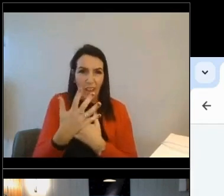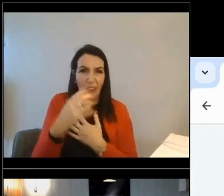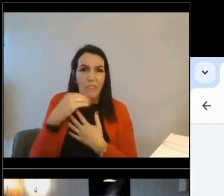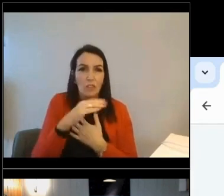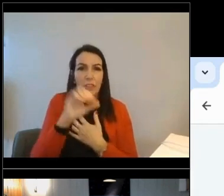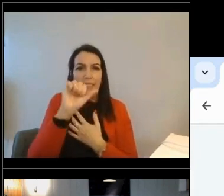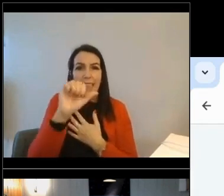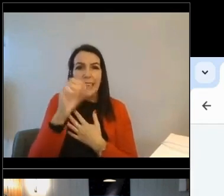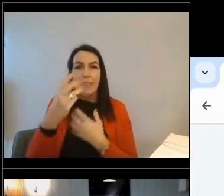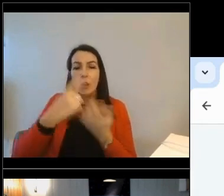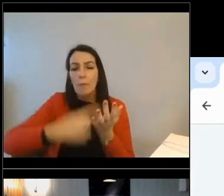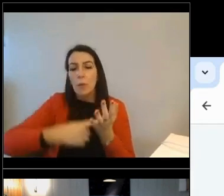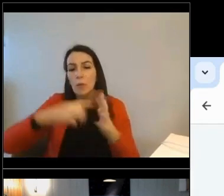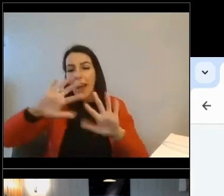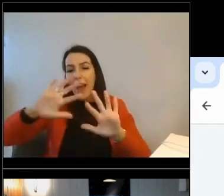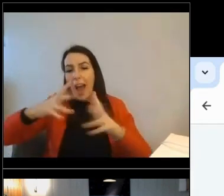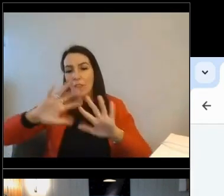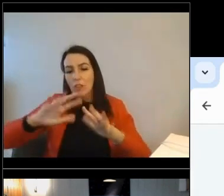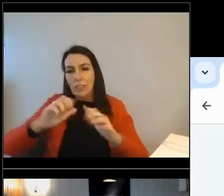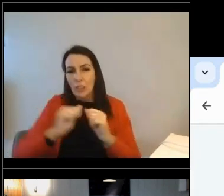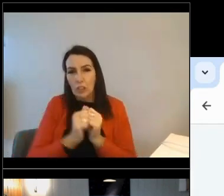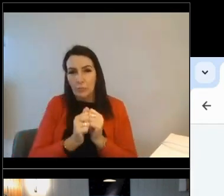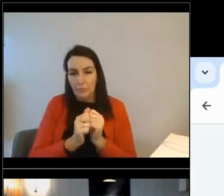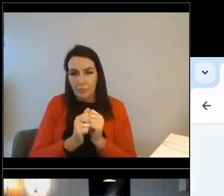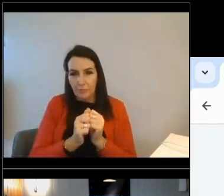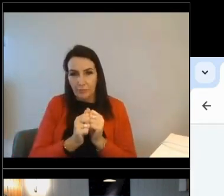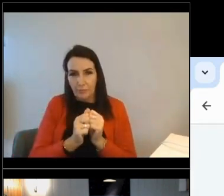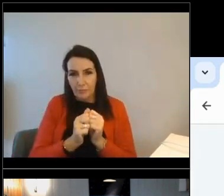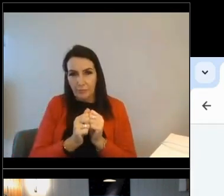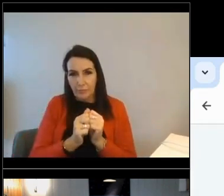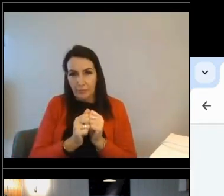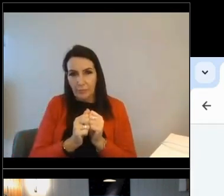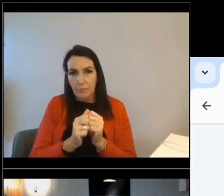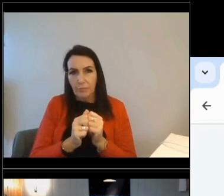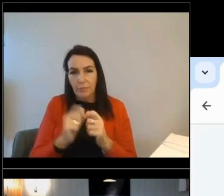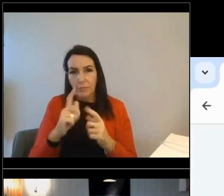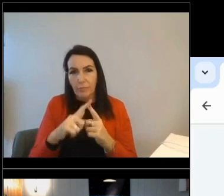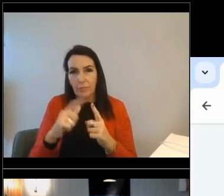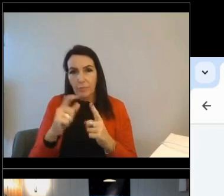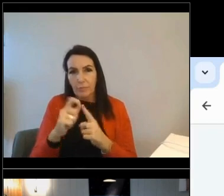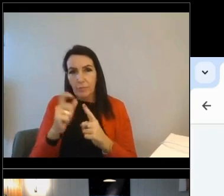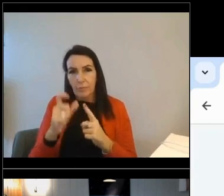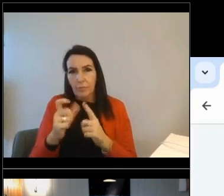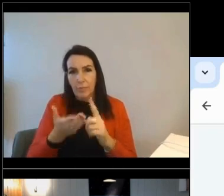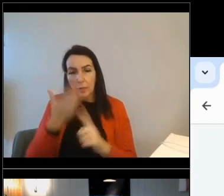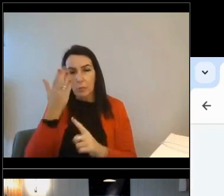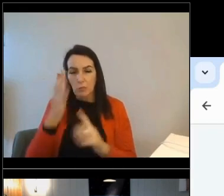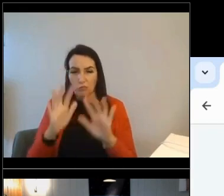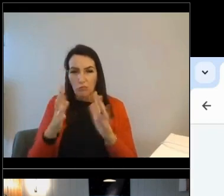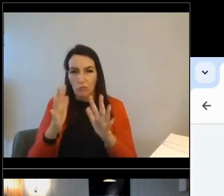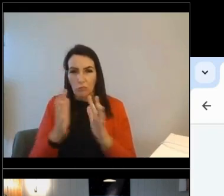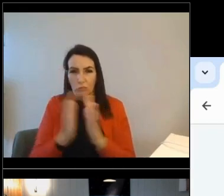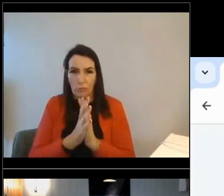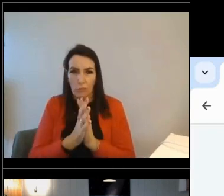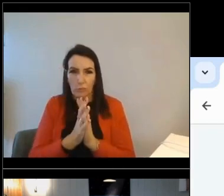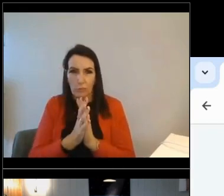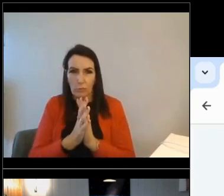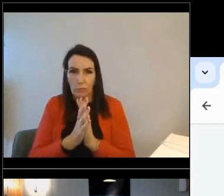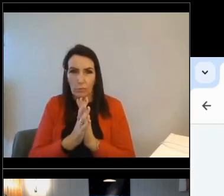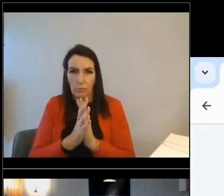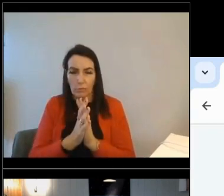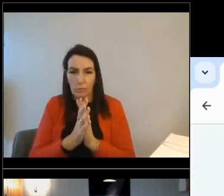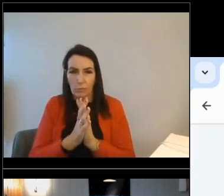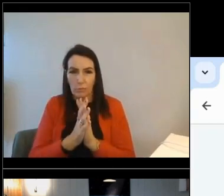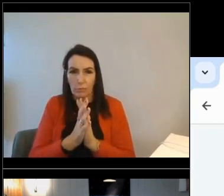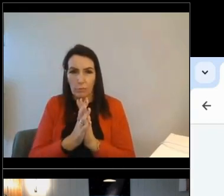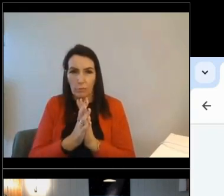And it has the happy coincidence of, you know, jumping at EPC from a D up to a B. So if that's also an aim, then obviously this